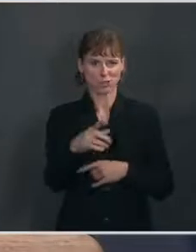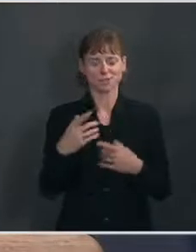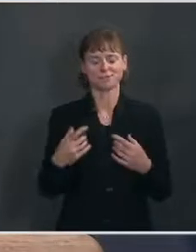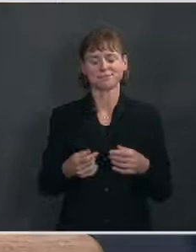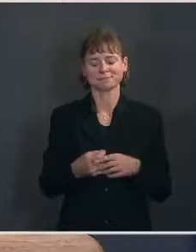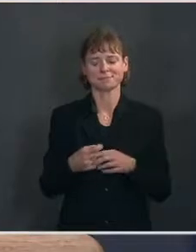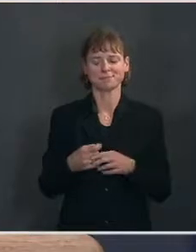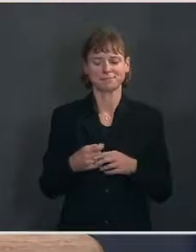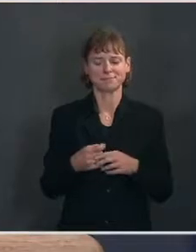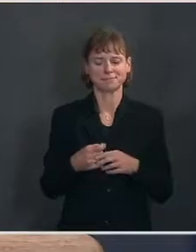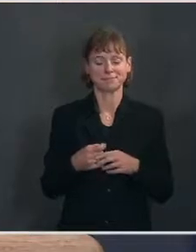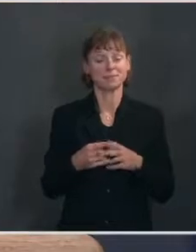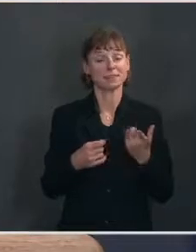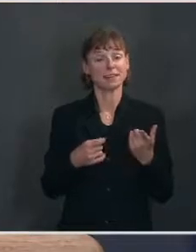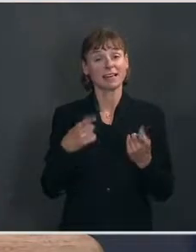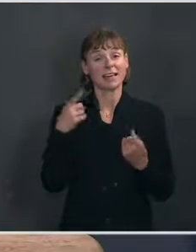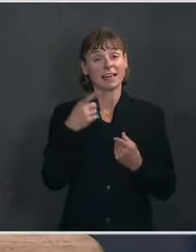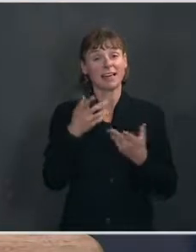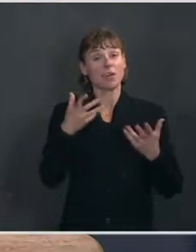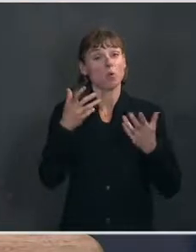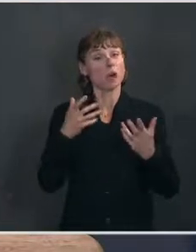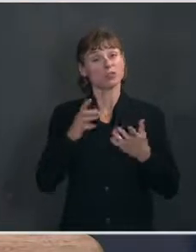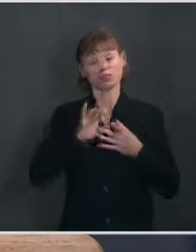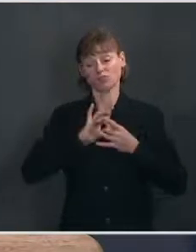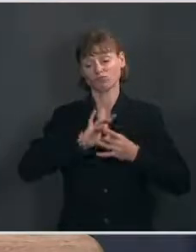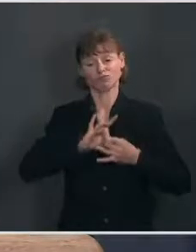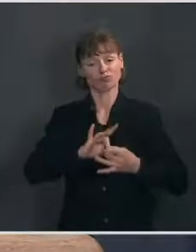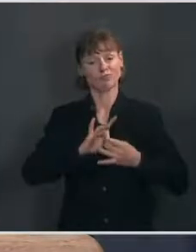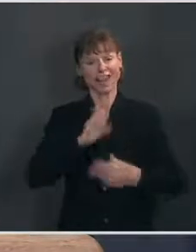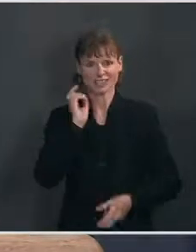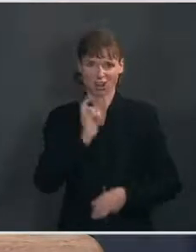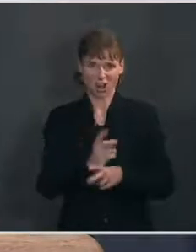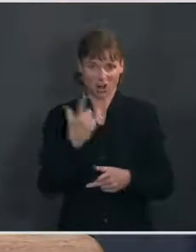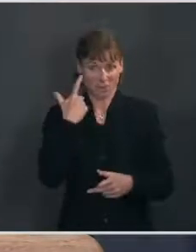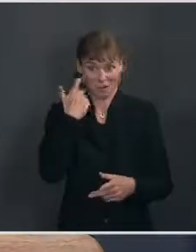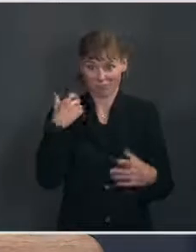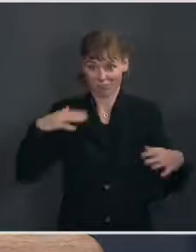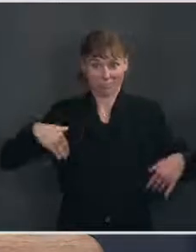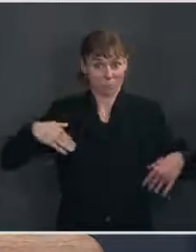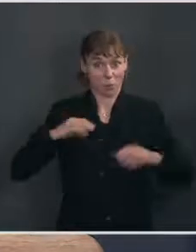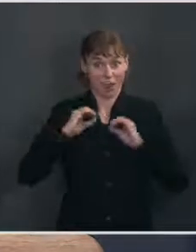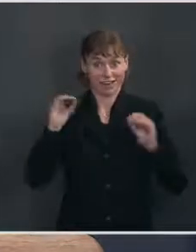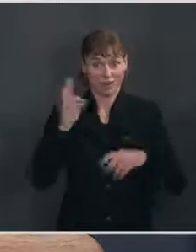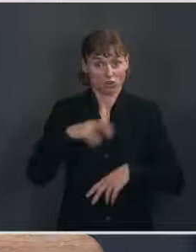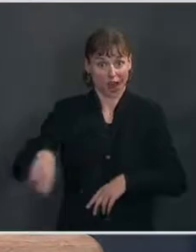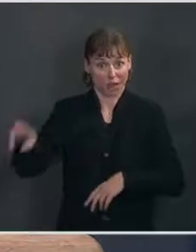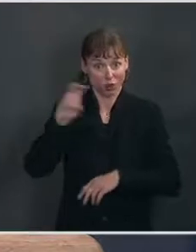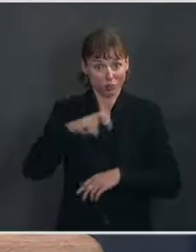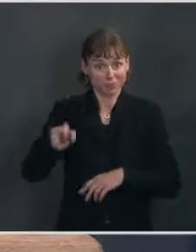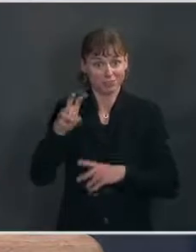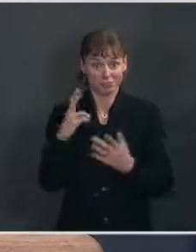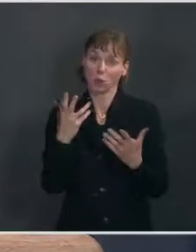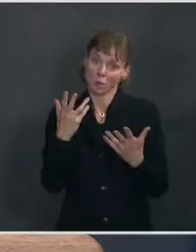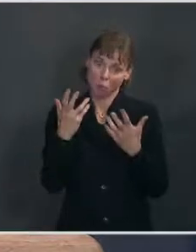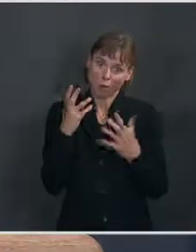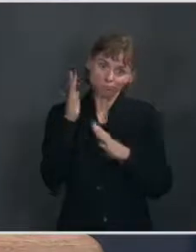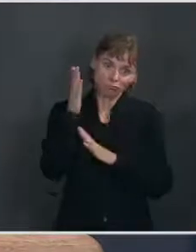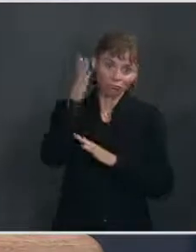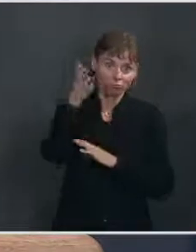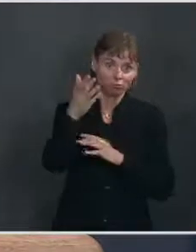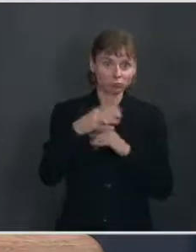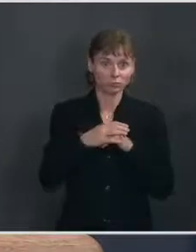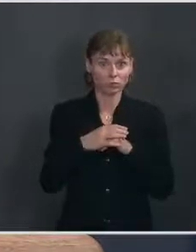is looking to remain engaged. It's hard when we haven't done any travel yet. And we're certainly hoping to do that at some point in time to